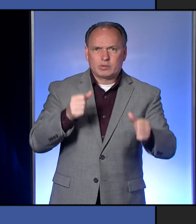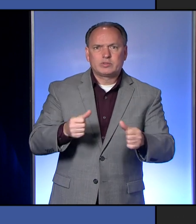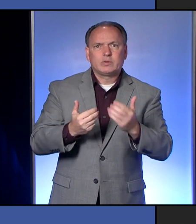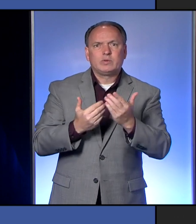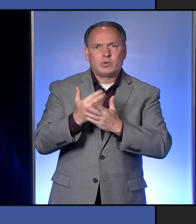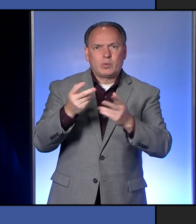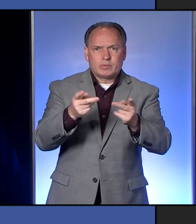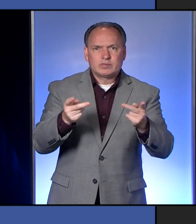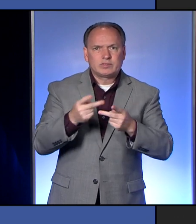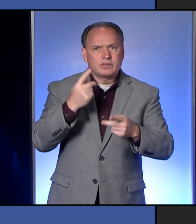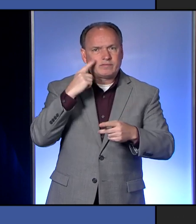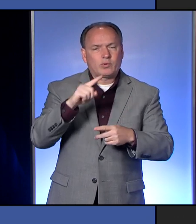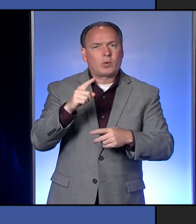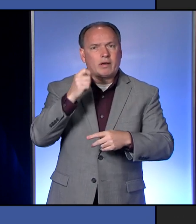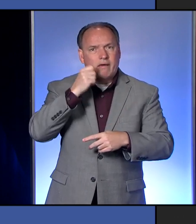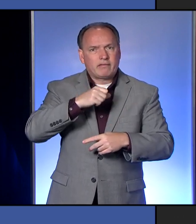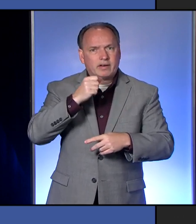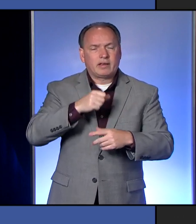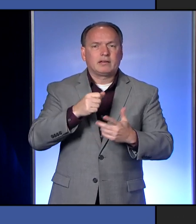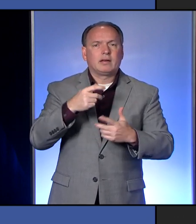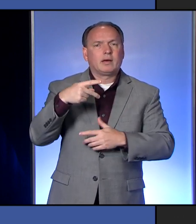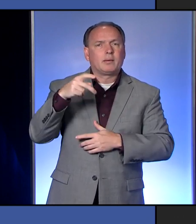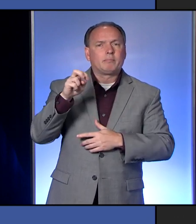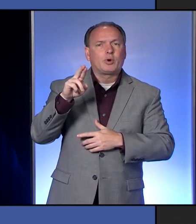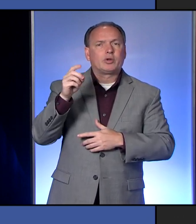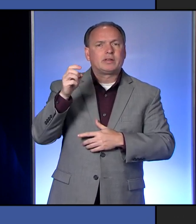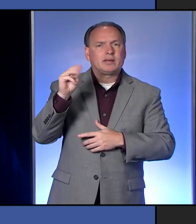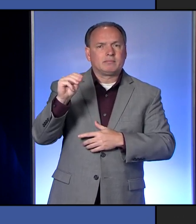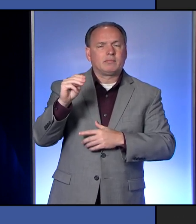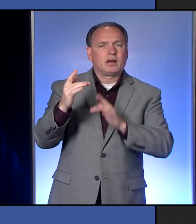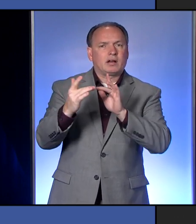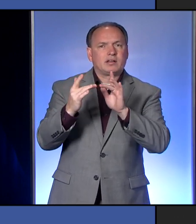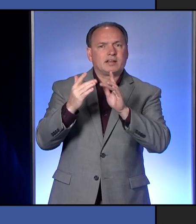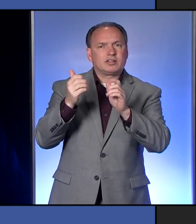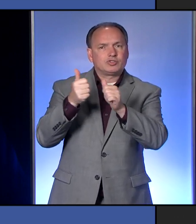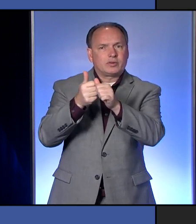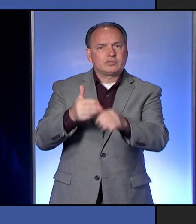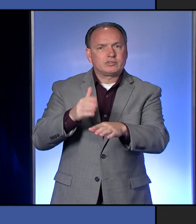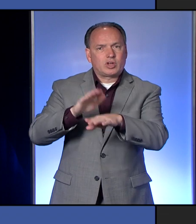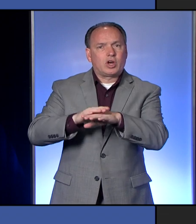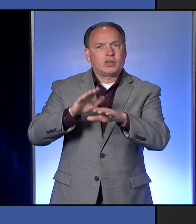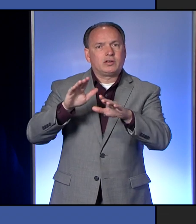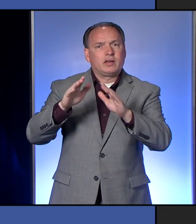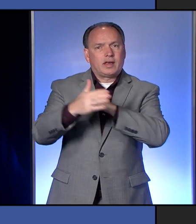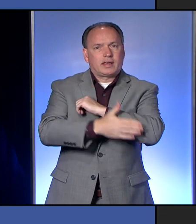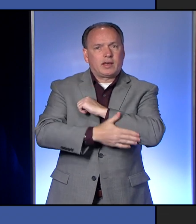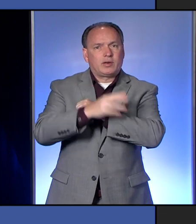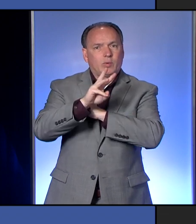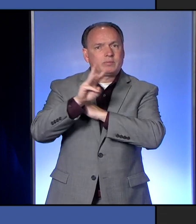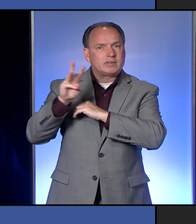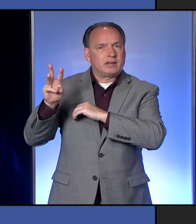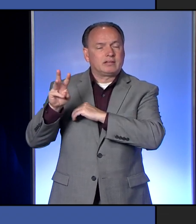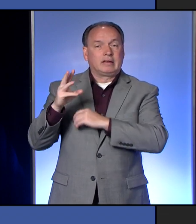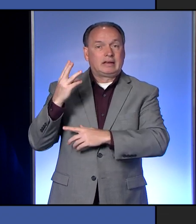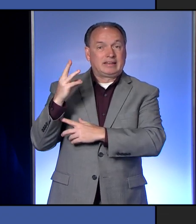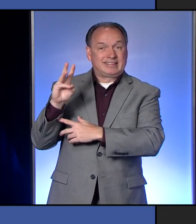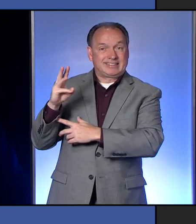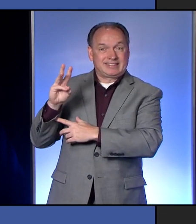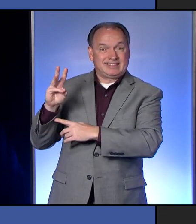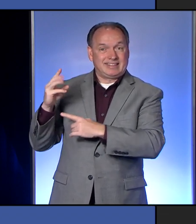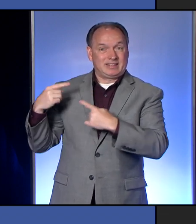disease investigators, or better known as contact tracers, on the county website. 16 candidates have been interviewed.